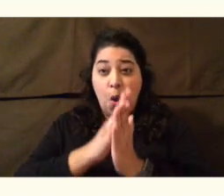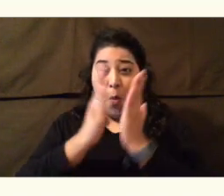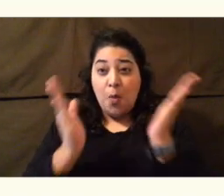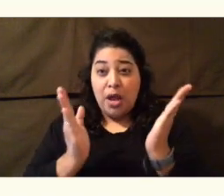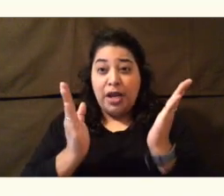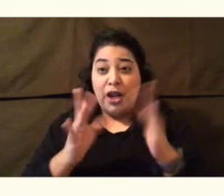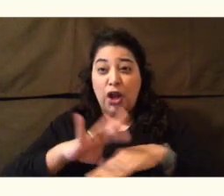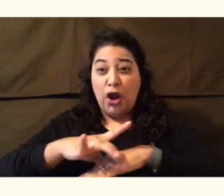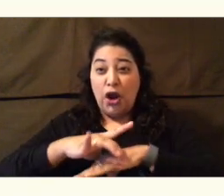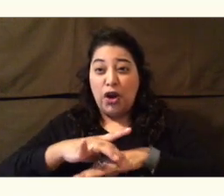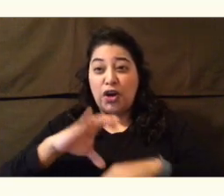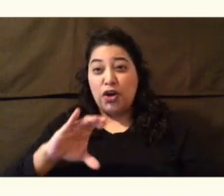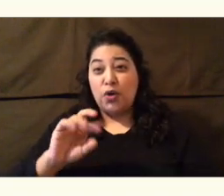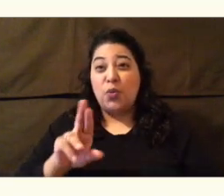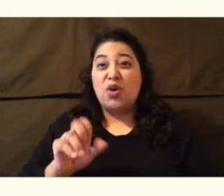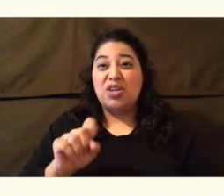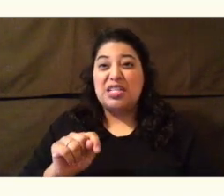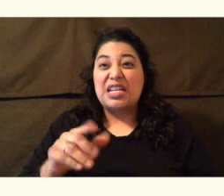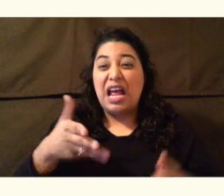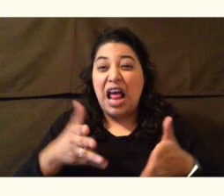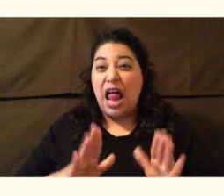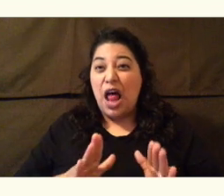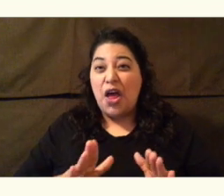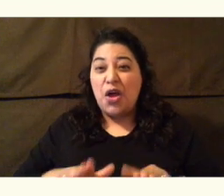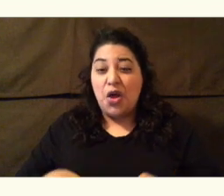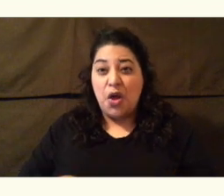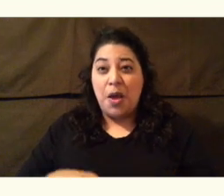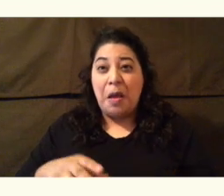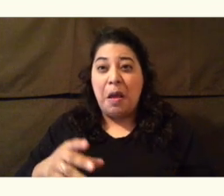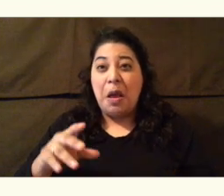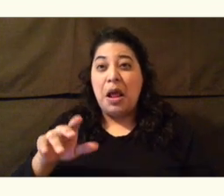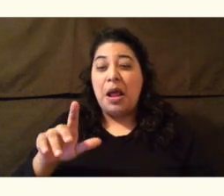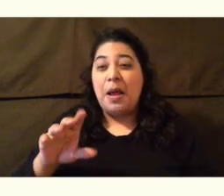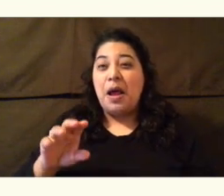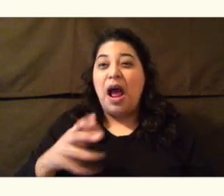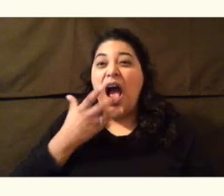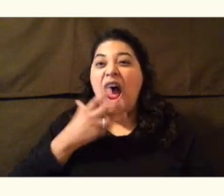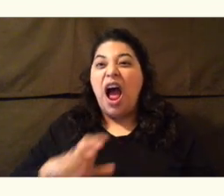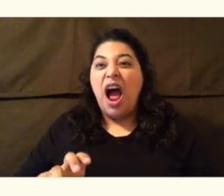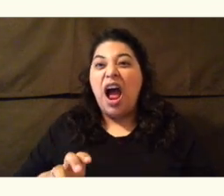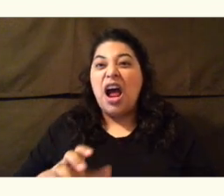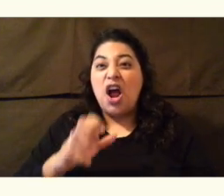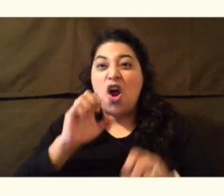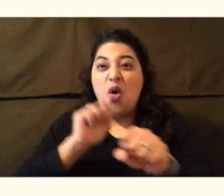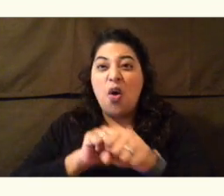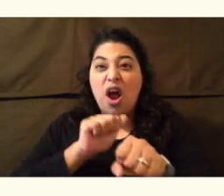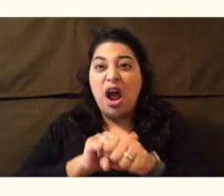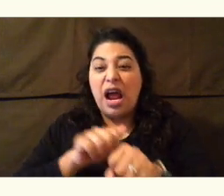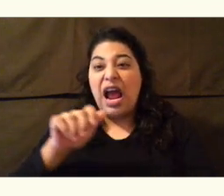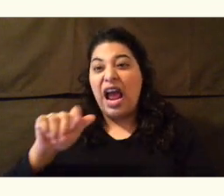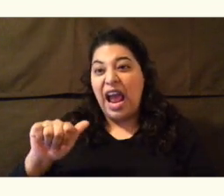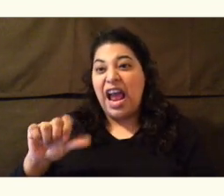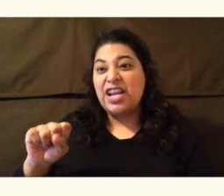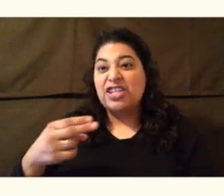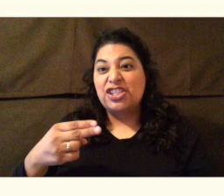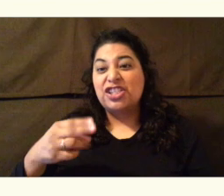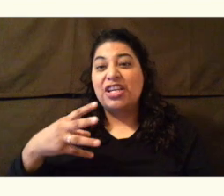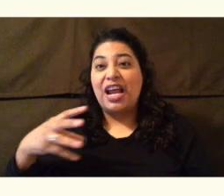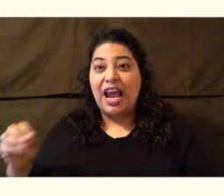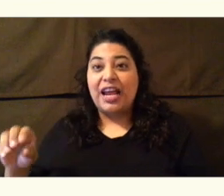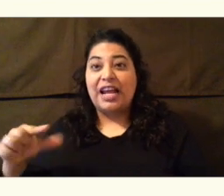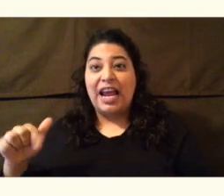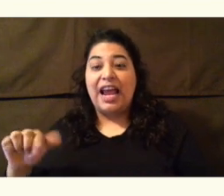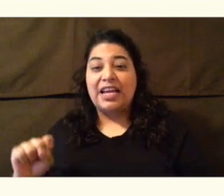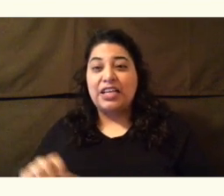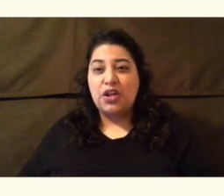allows melted rock, ash, and gases to come up. Magma is molten or melted